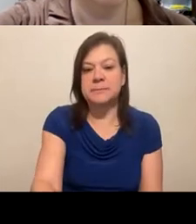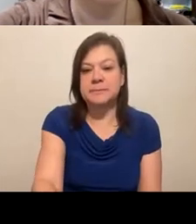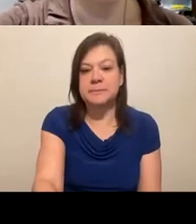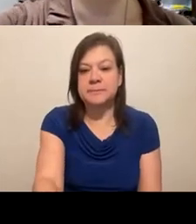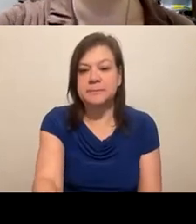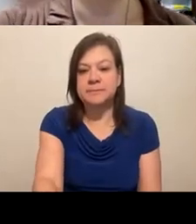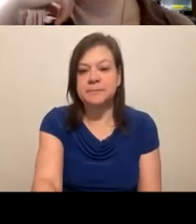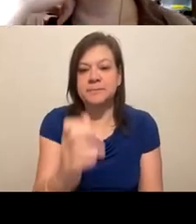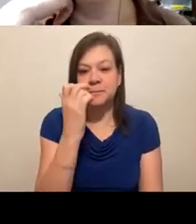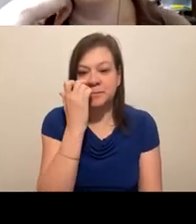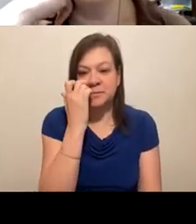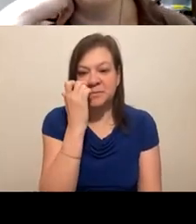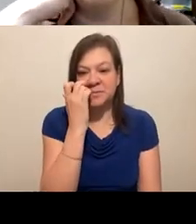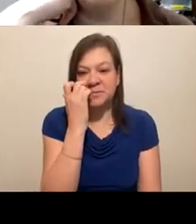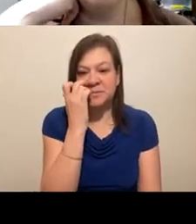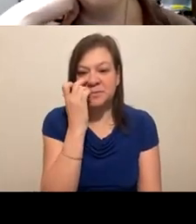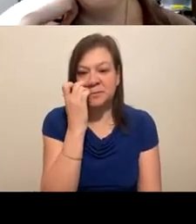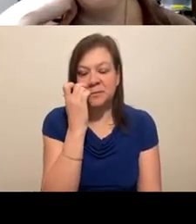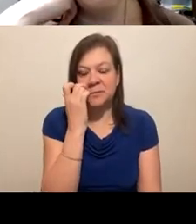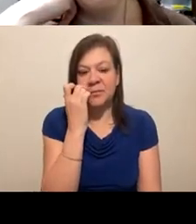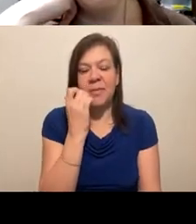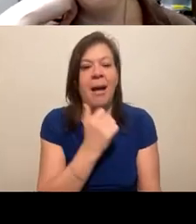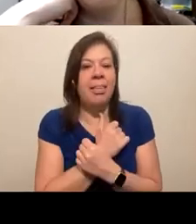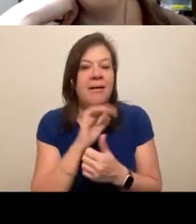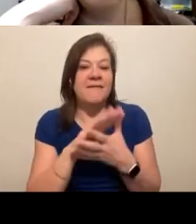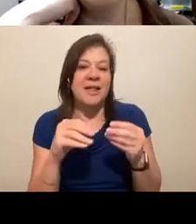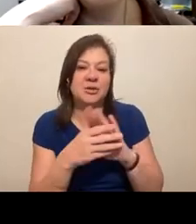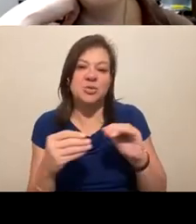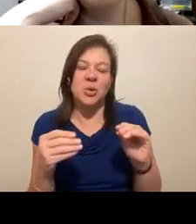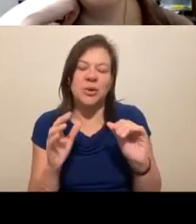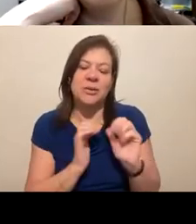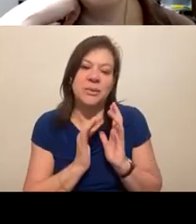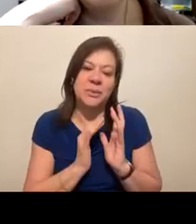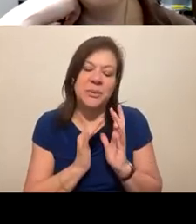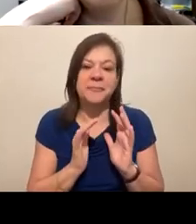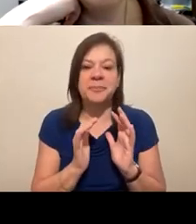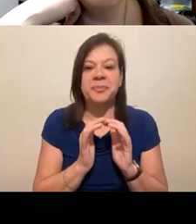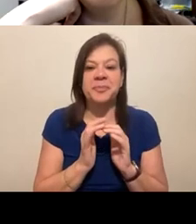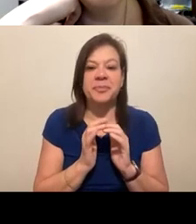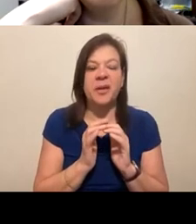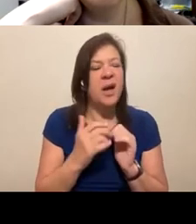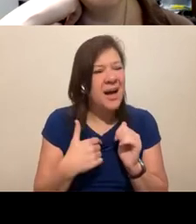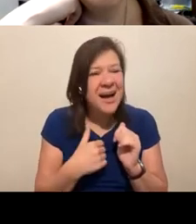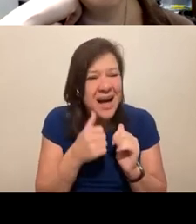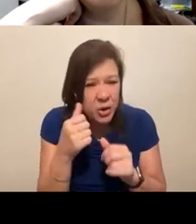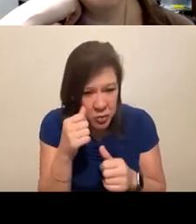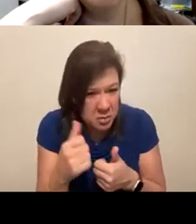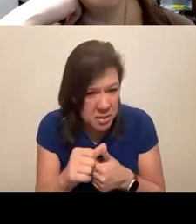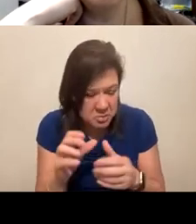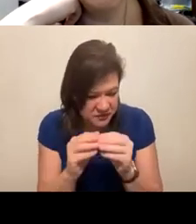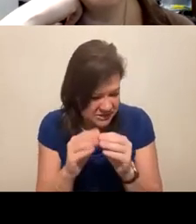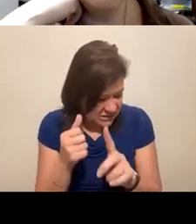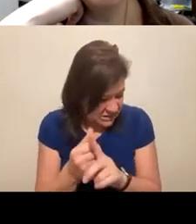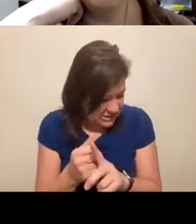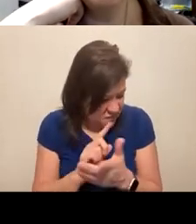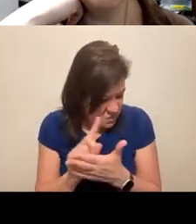I do love that story, Jamie, because I literally, I don't even remember if the session was an hour or